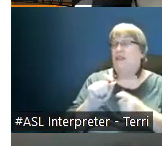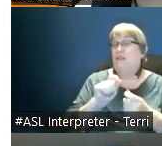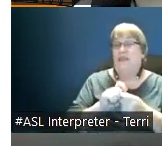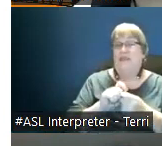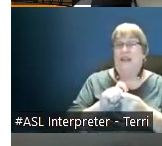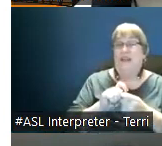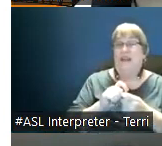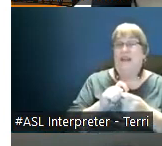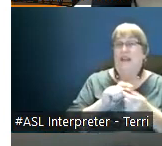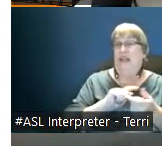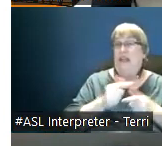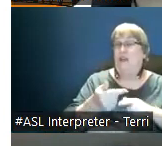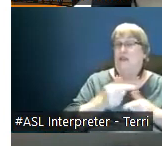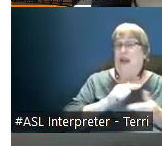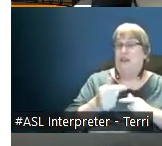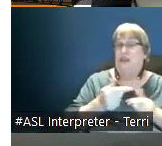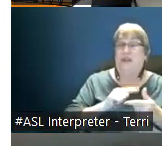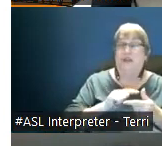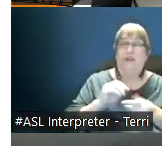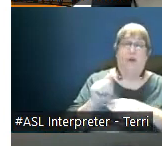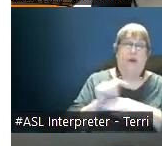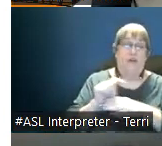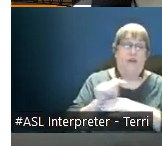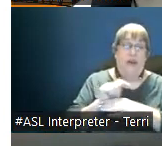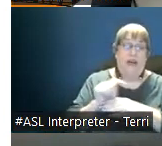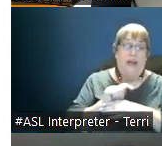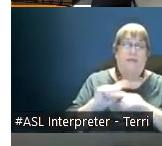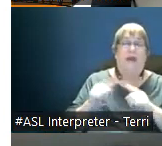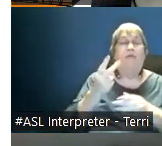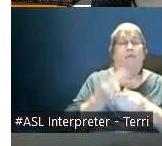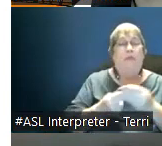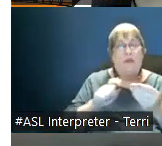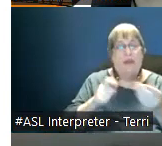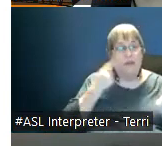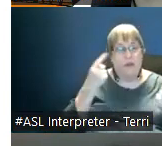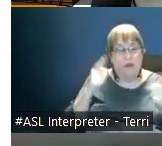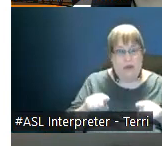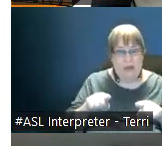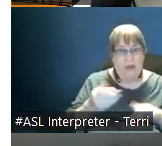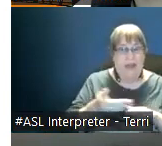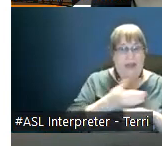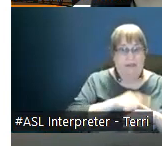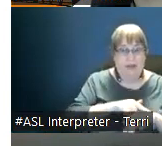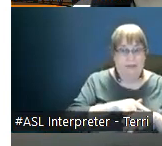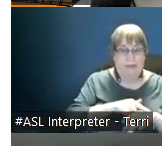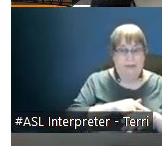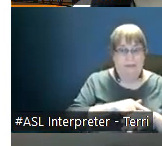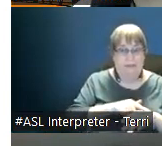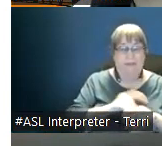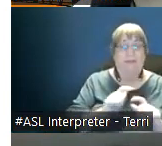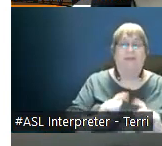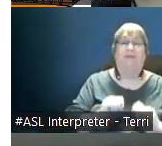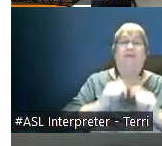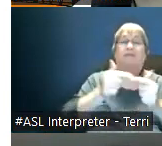interactions or um a training session that you do but again mutually agreed upon ahead of time um did i